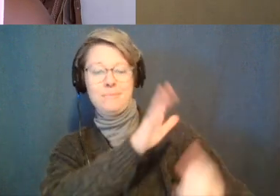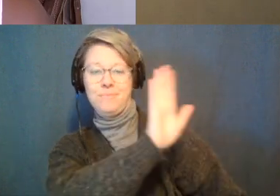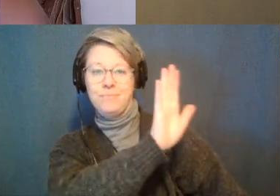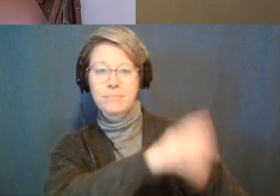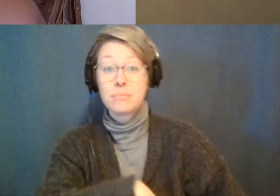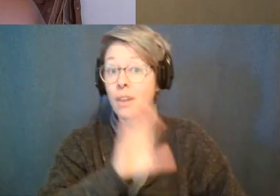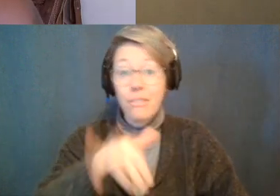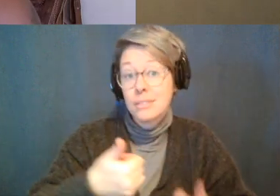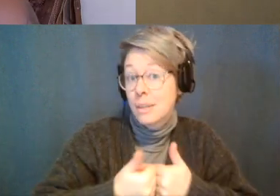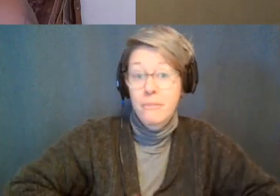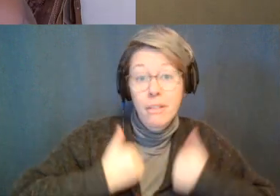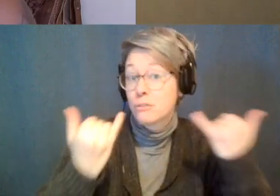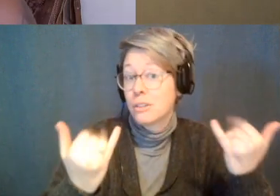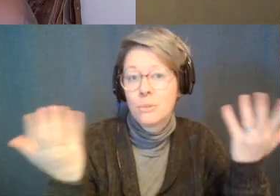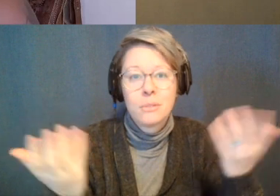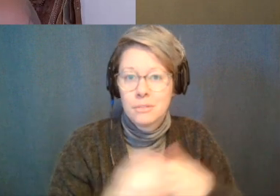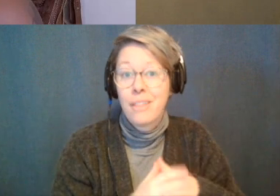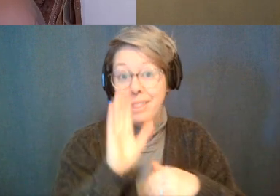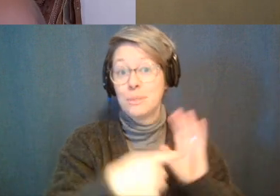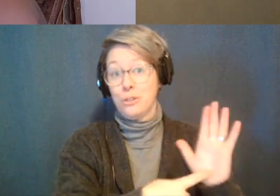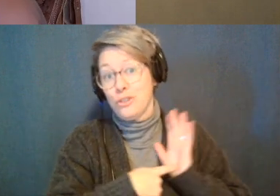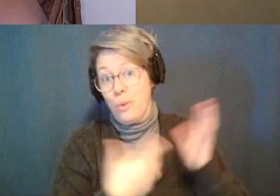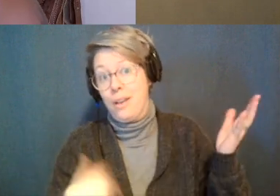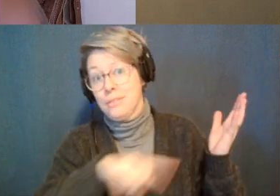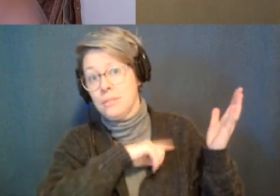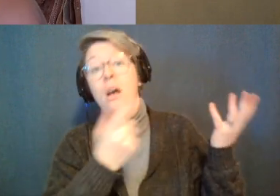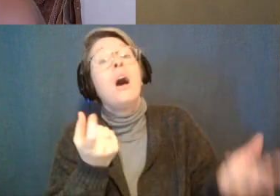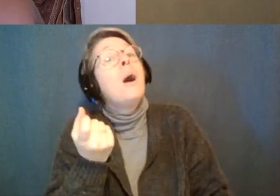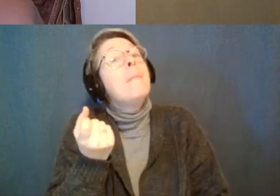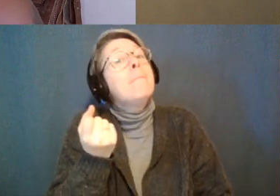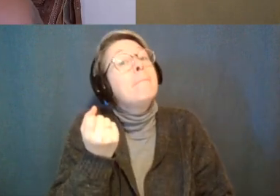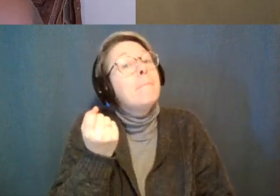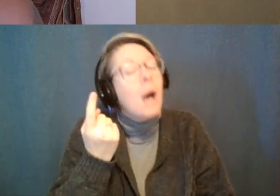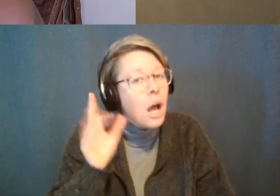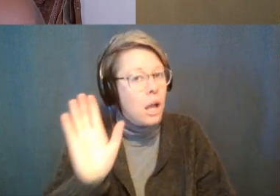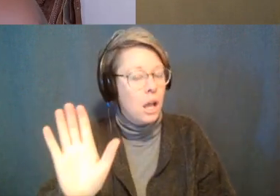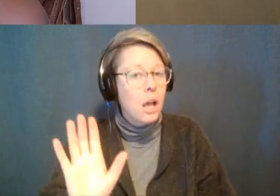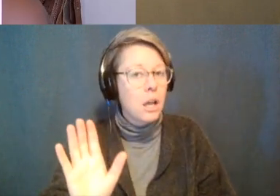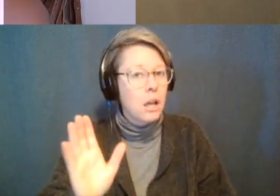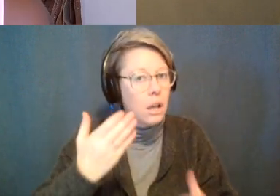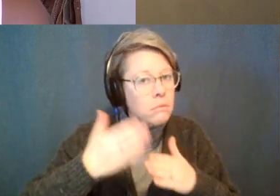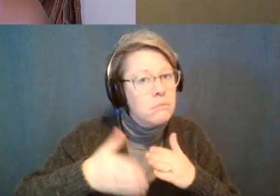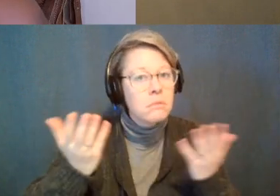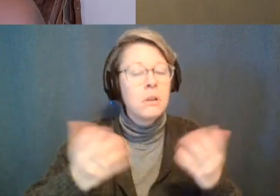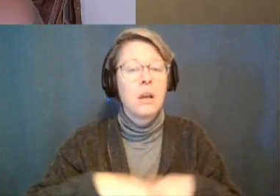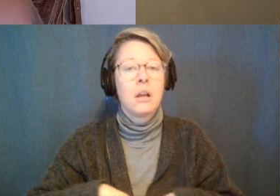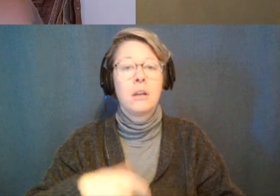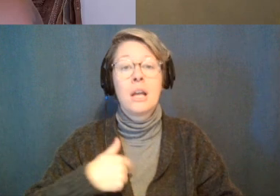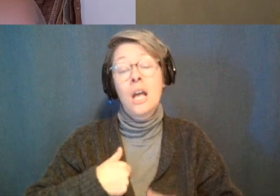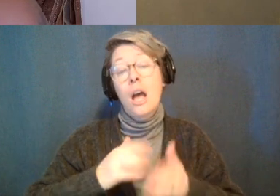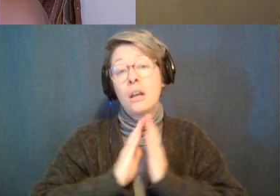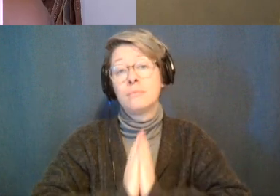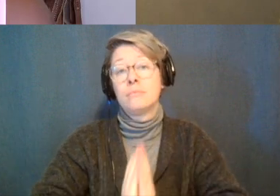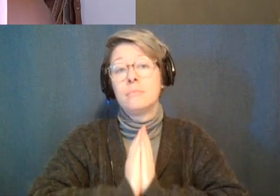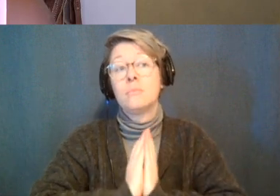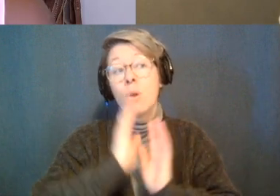game of life is is dishing today but but and um like my prayer is that people like that get